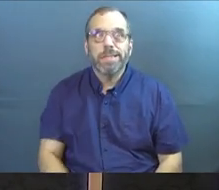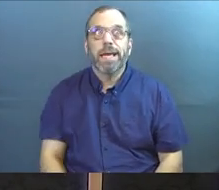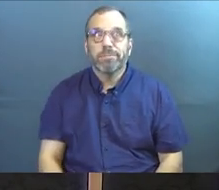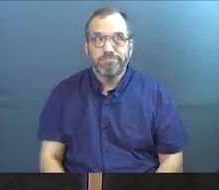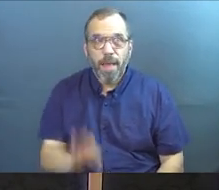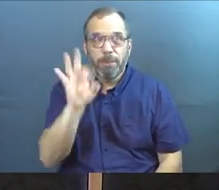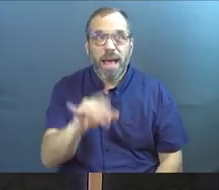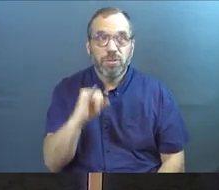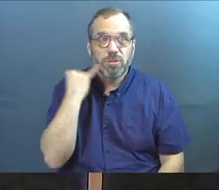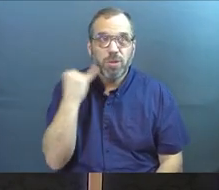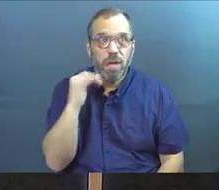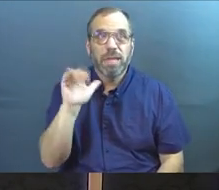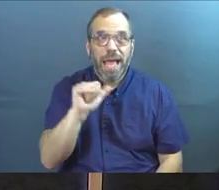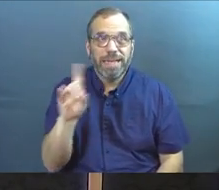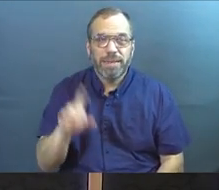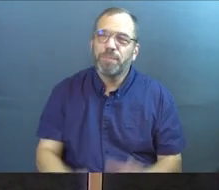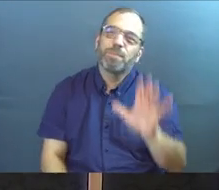ADD.